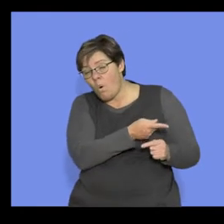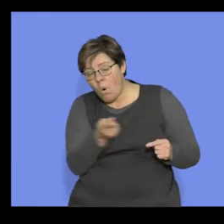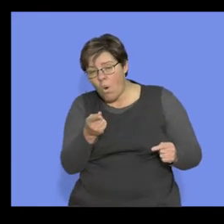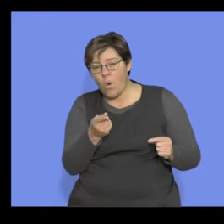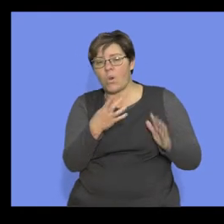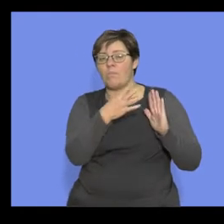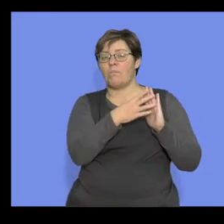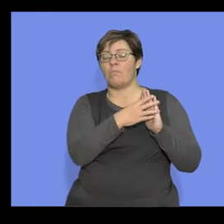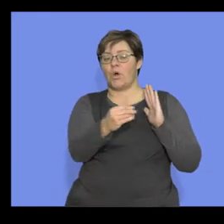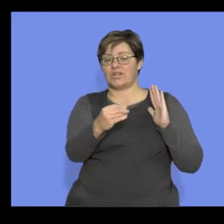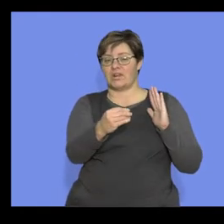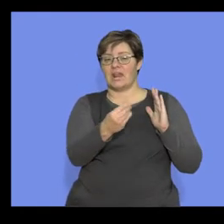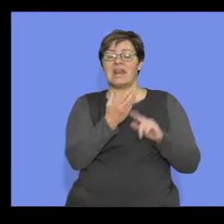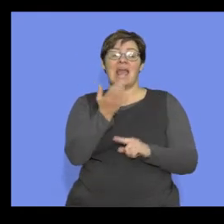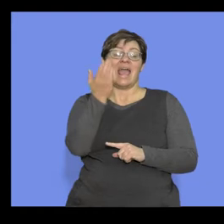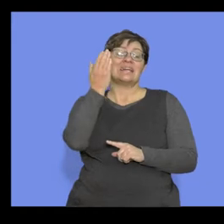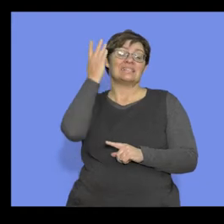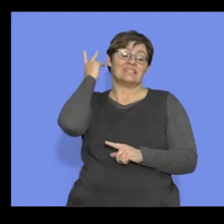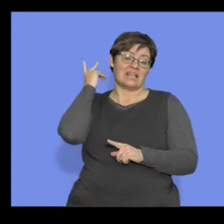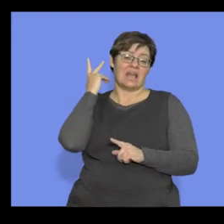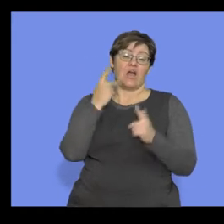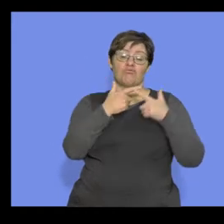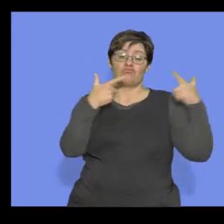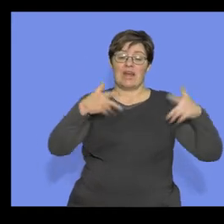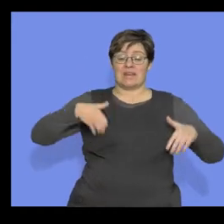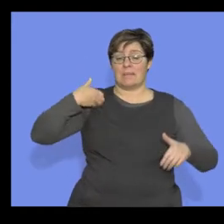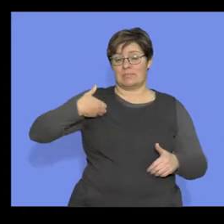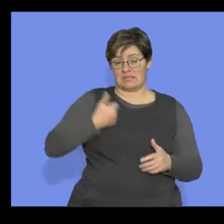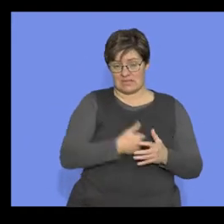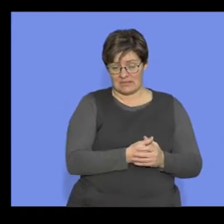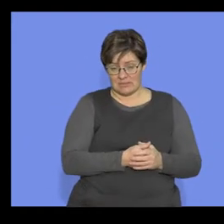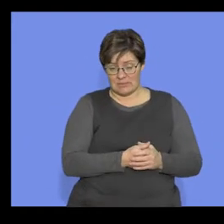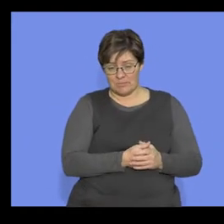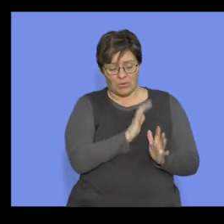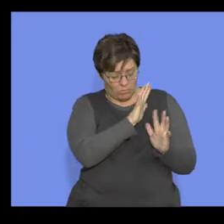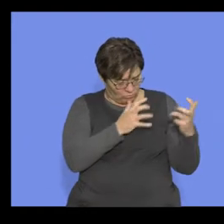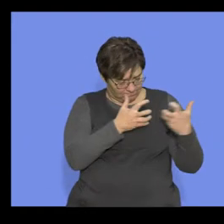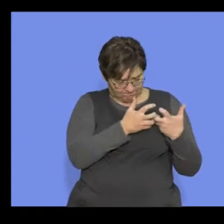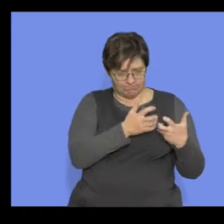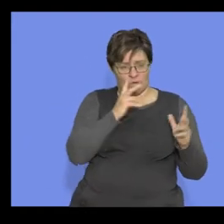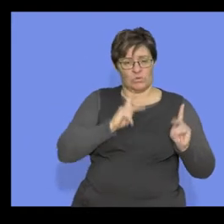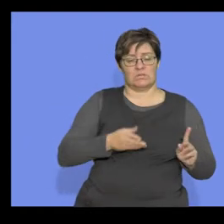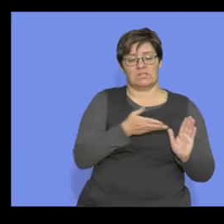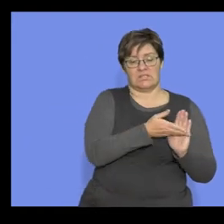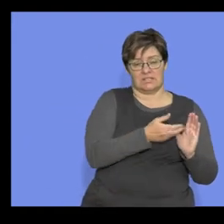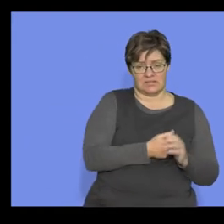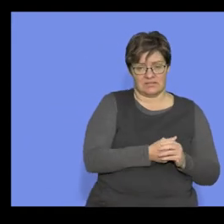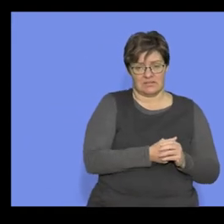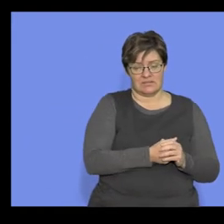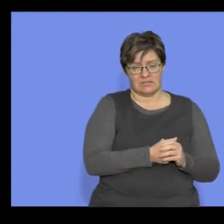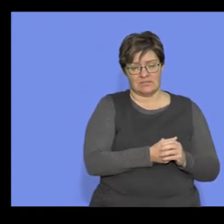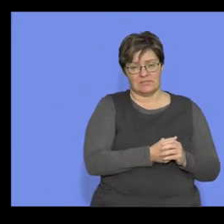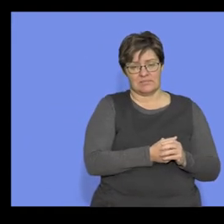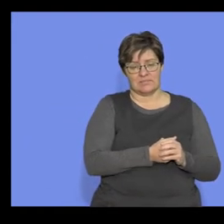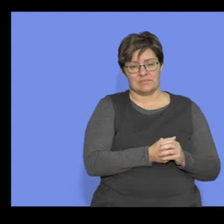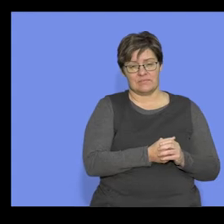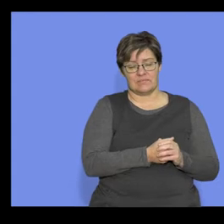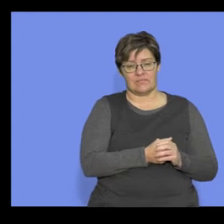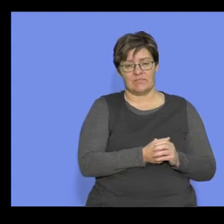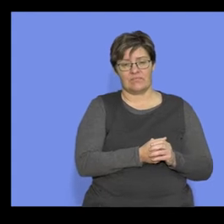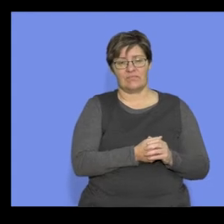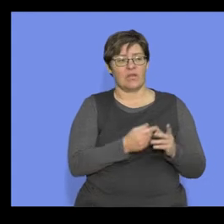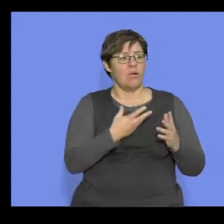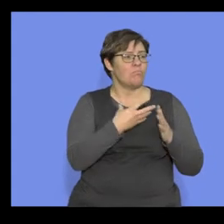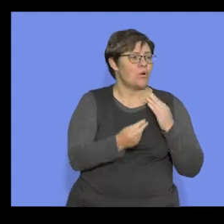all modern and extinct great apes. And guys, we fit into that, all right? We fit into that